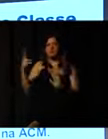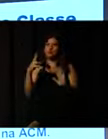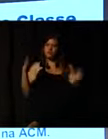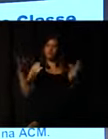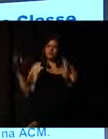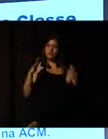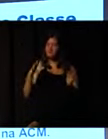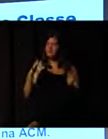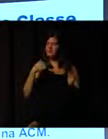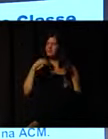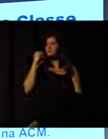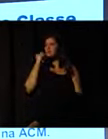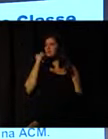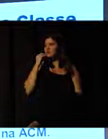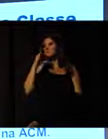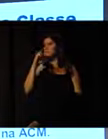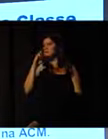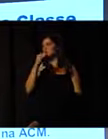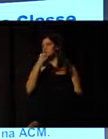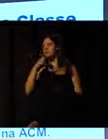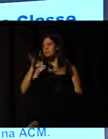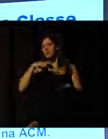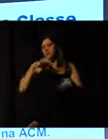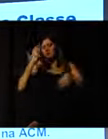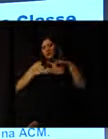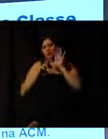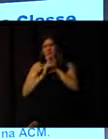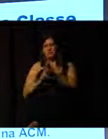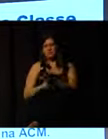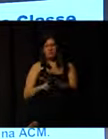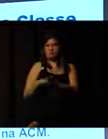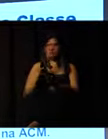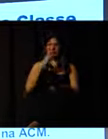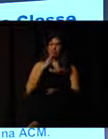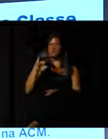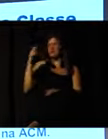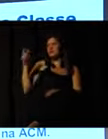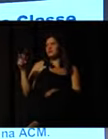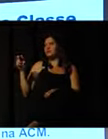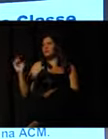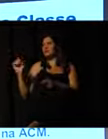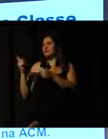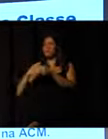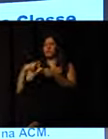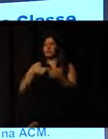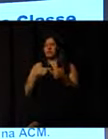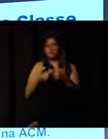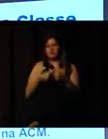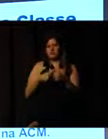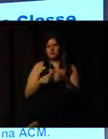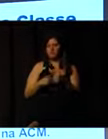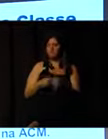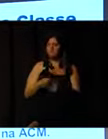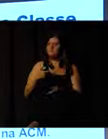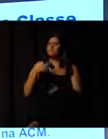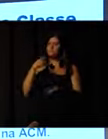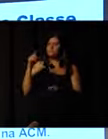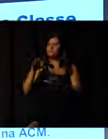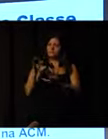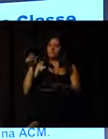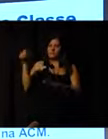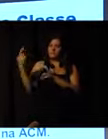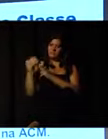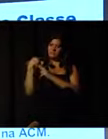old, we have some representatives, four or five associates of ours with